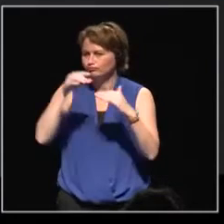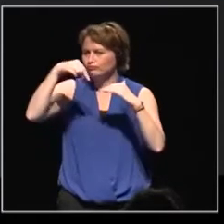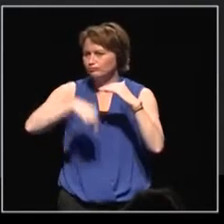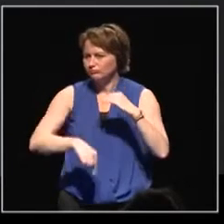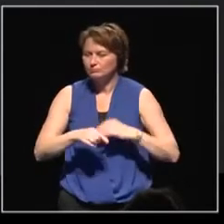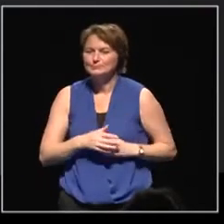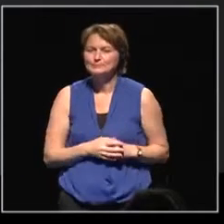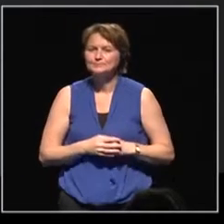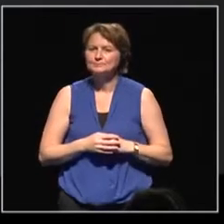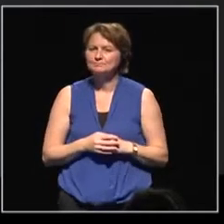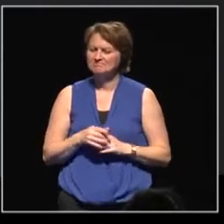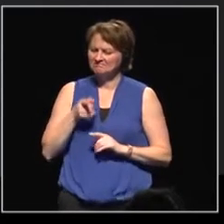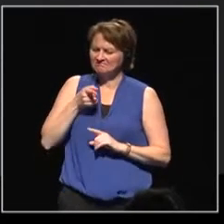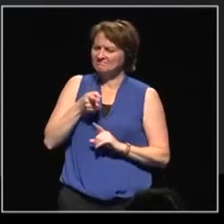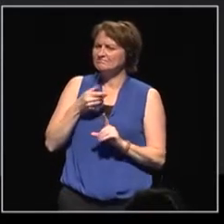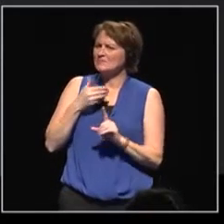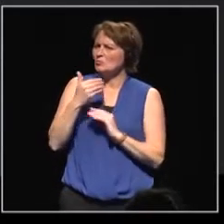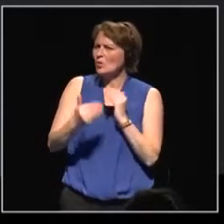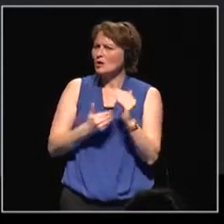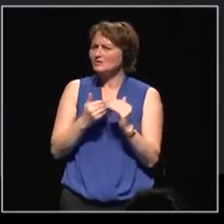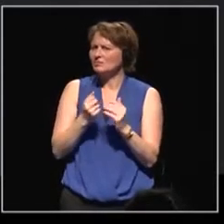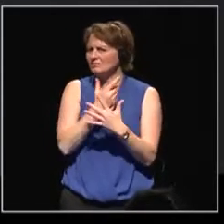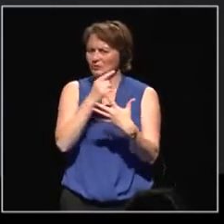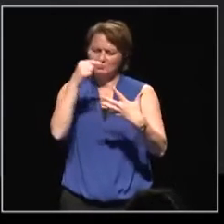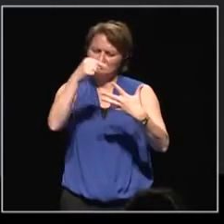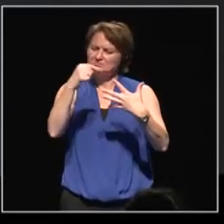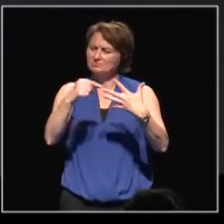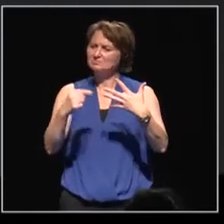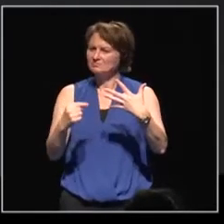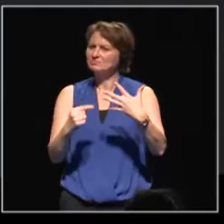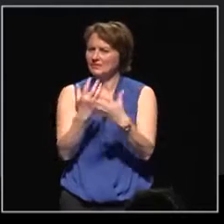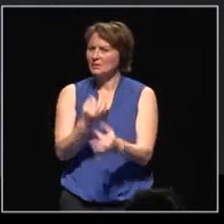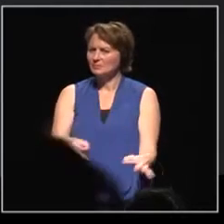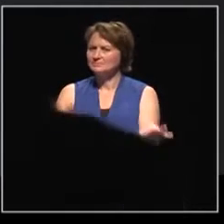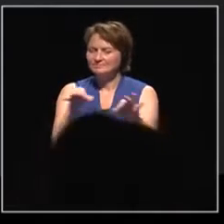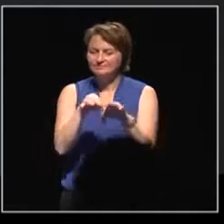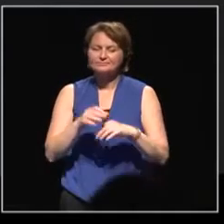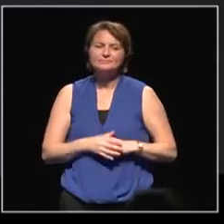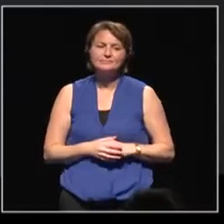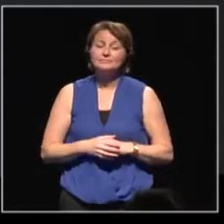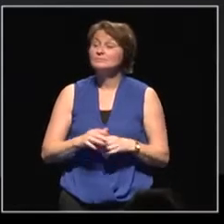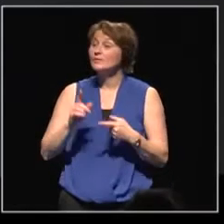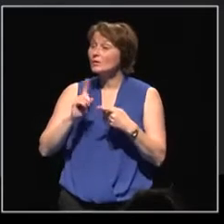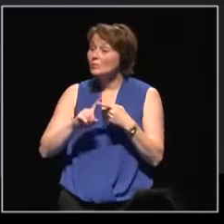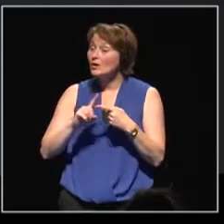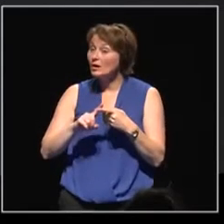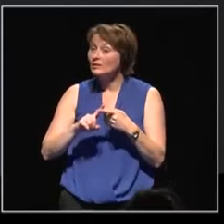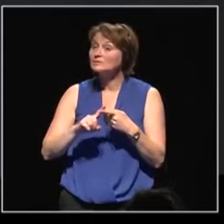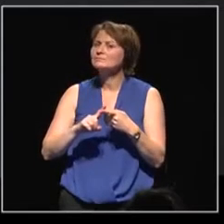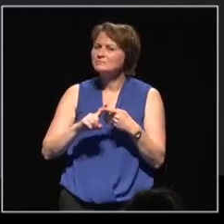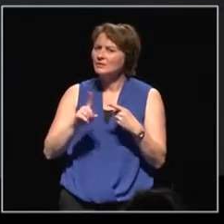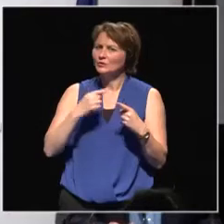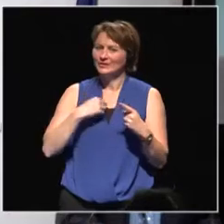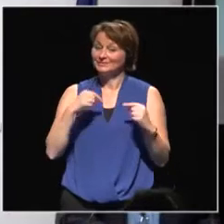This process has a number of key features. And the first one I would emphasize is that we come with a positive